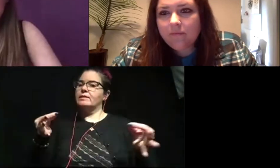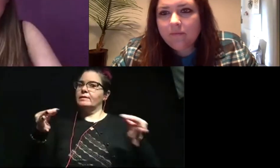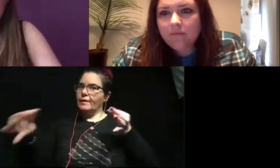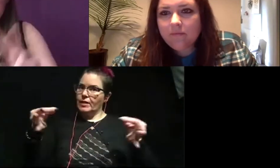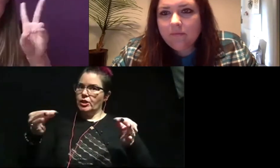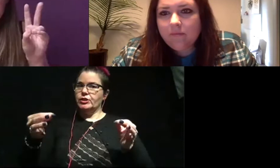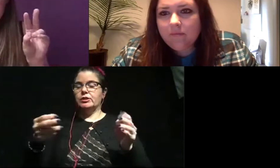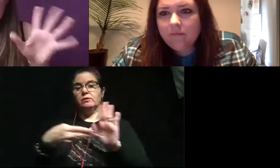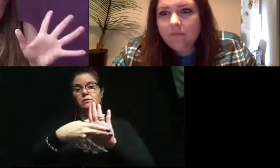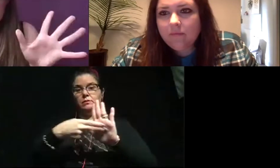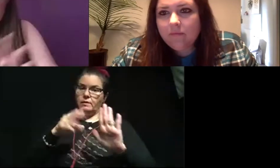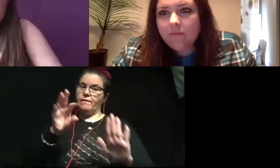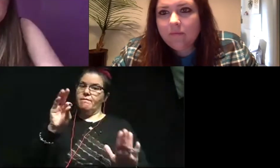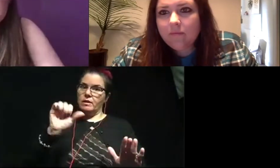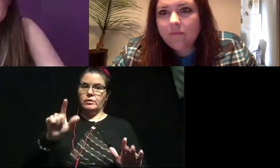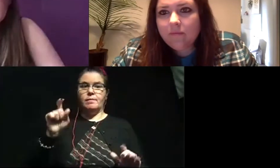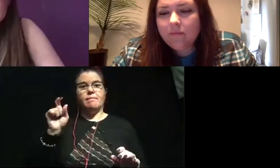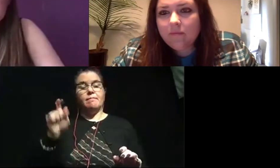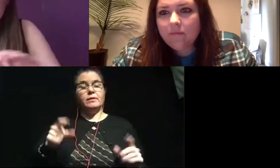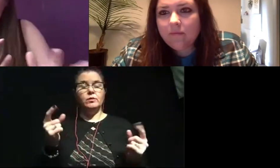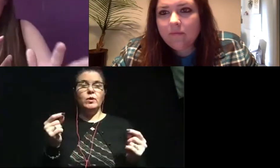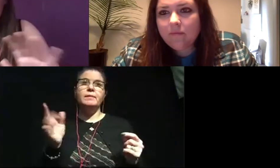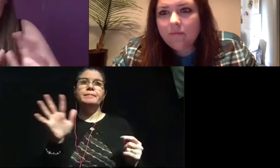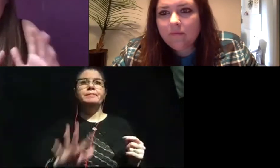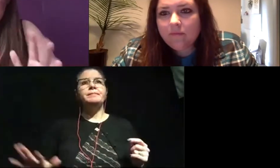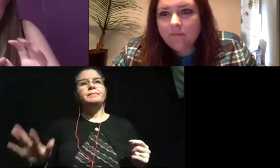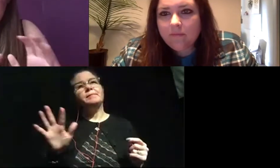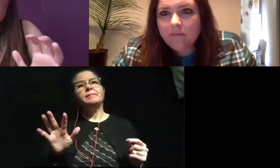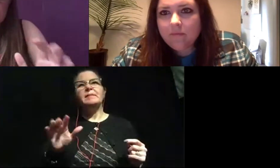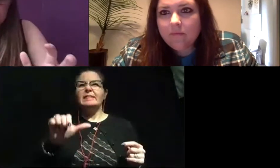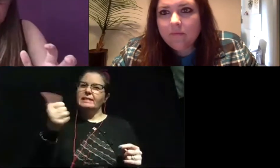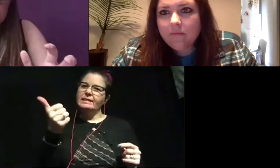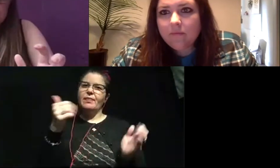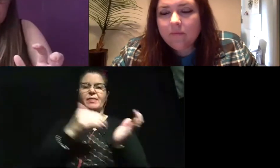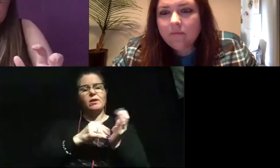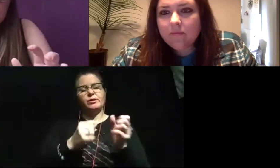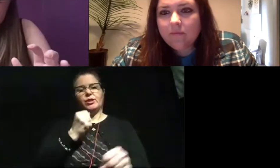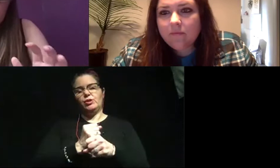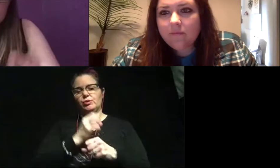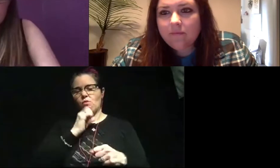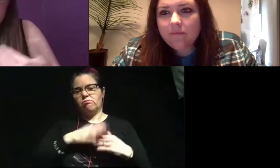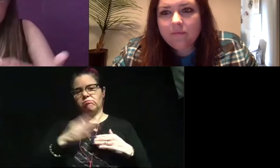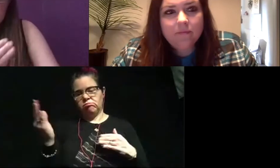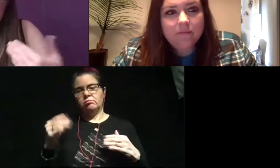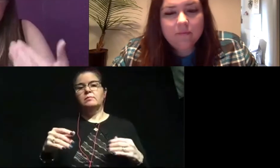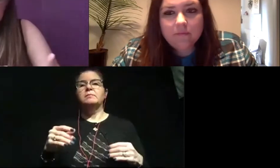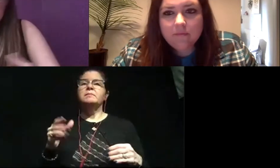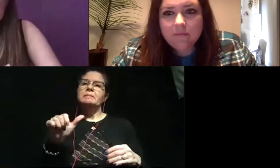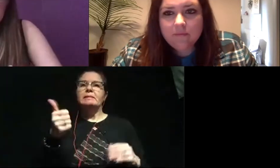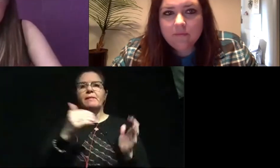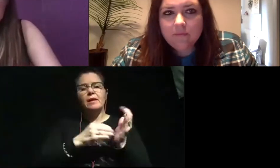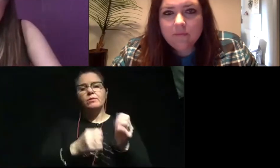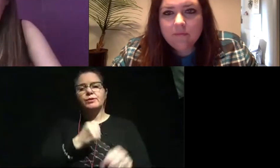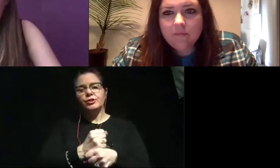definition of a fossil, okay? And that's about something that's 10,000 years old. So we say 10,000 years old,